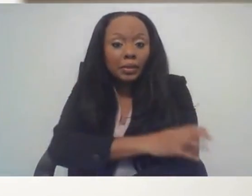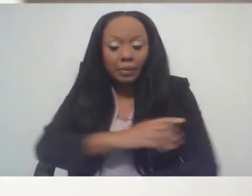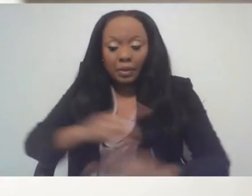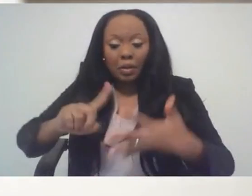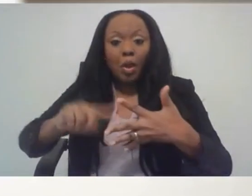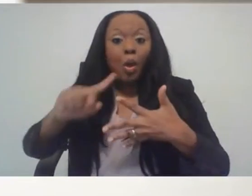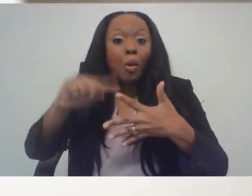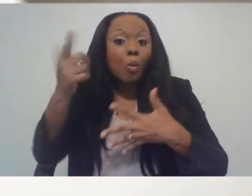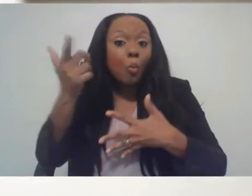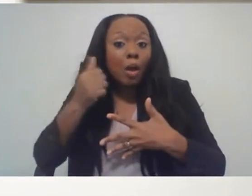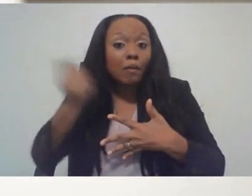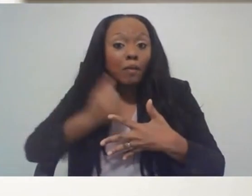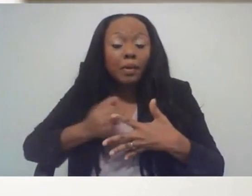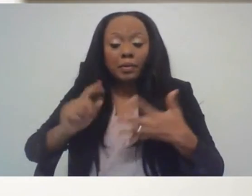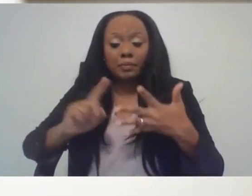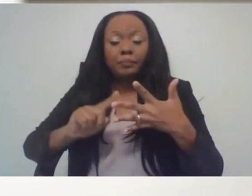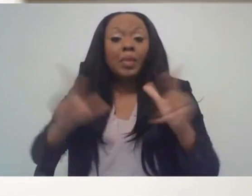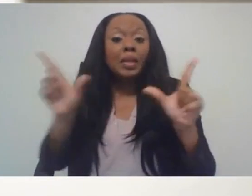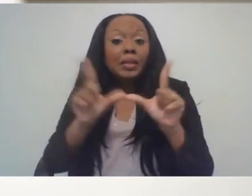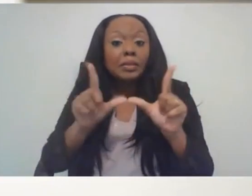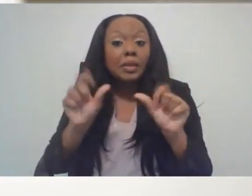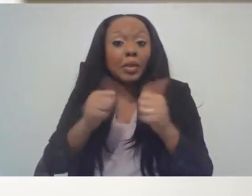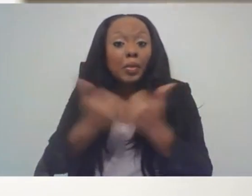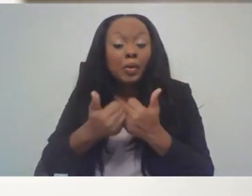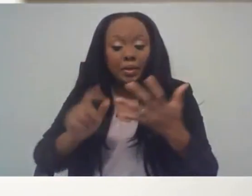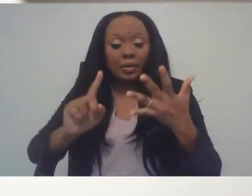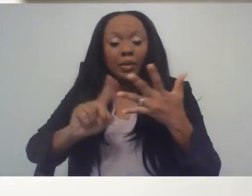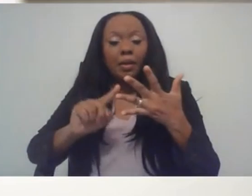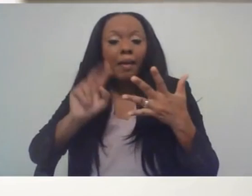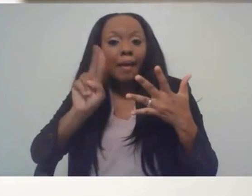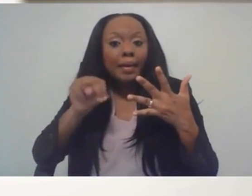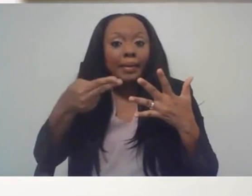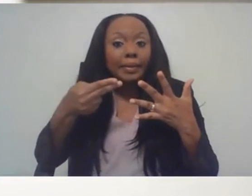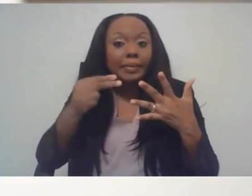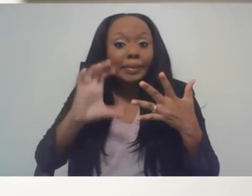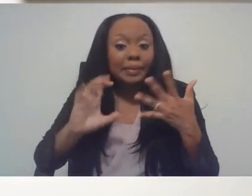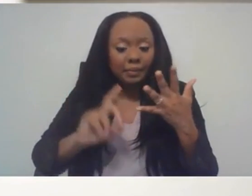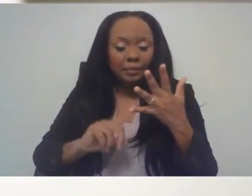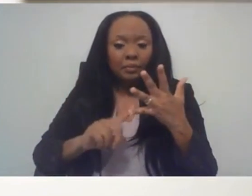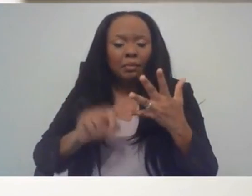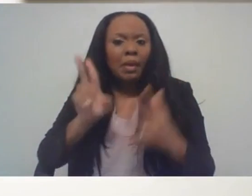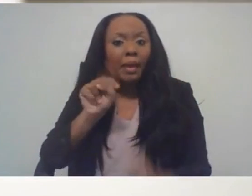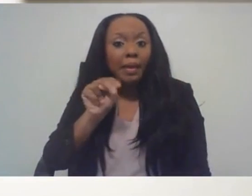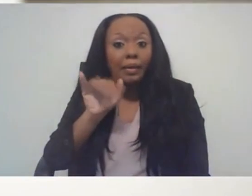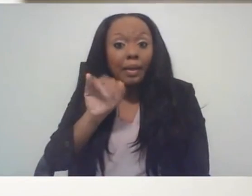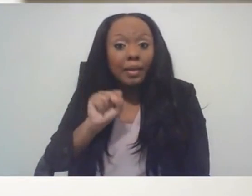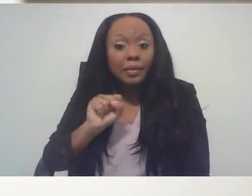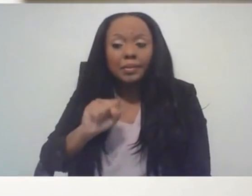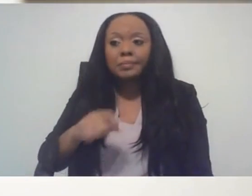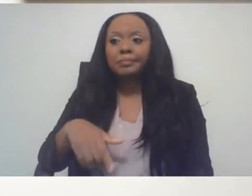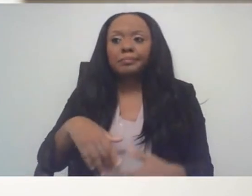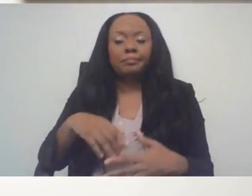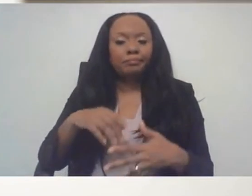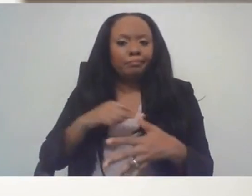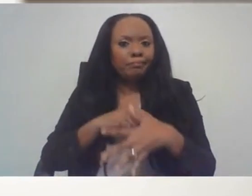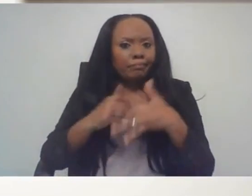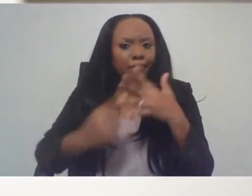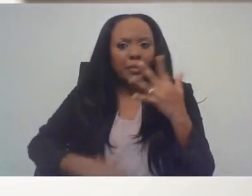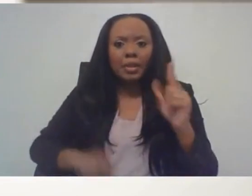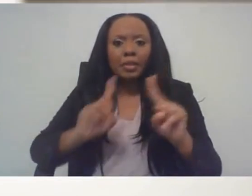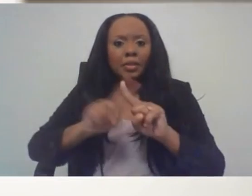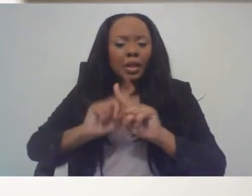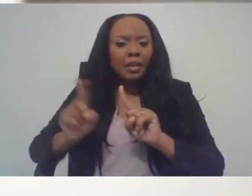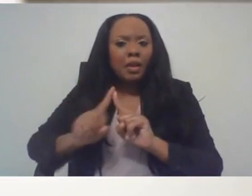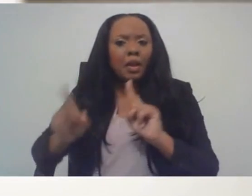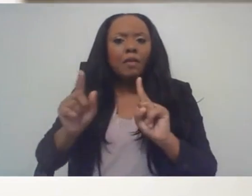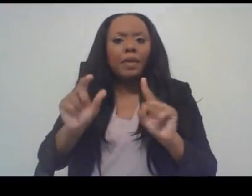services. We're also going to be working with the licensing authority, NHC, the National Insurance Department, and so on, to be able